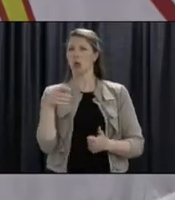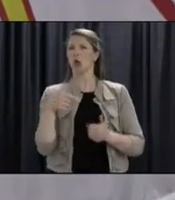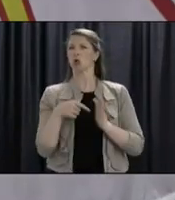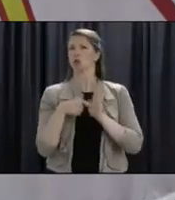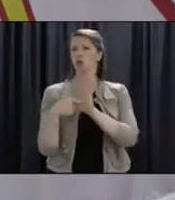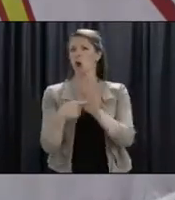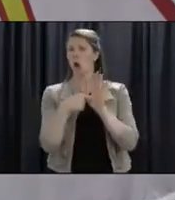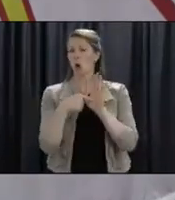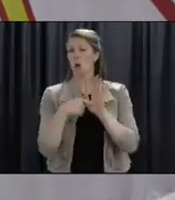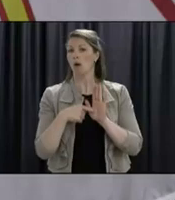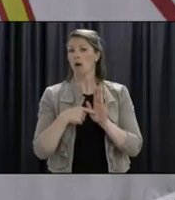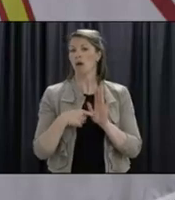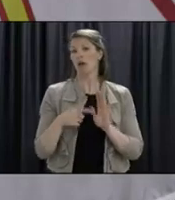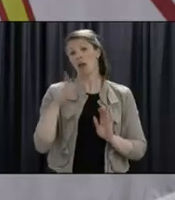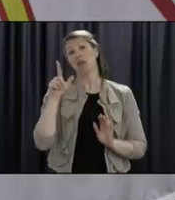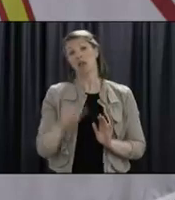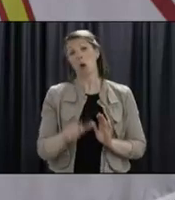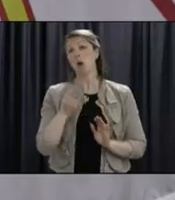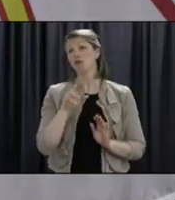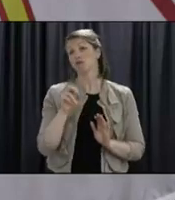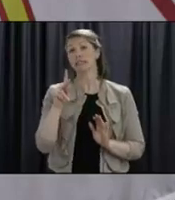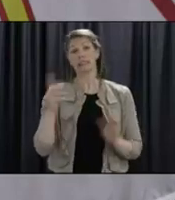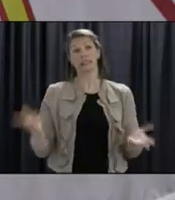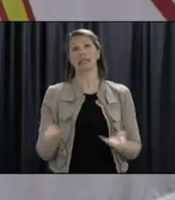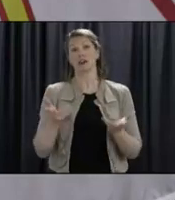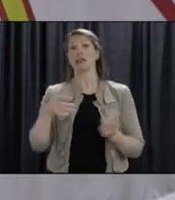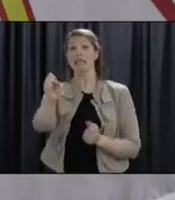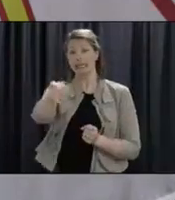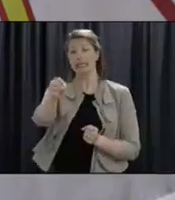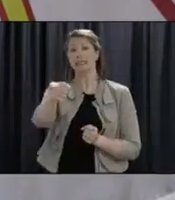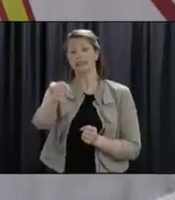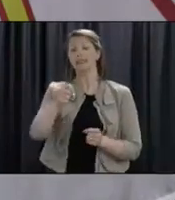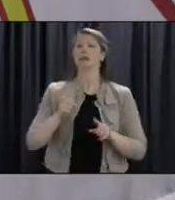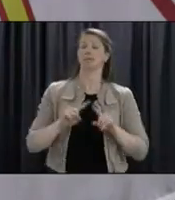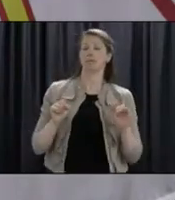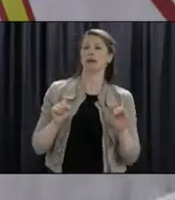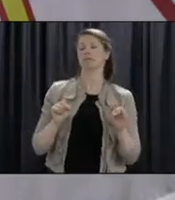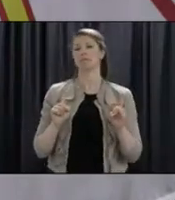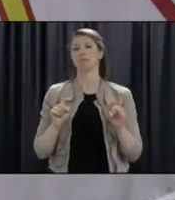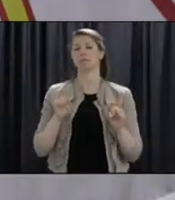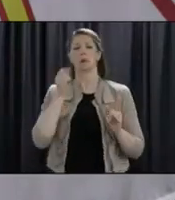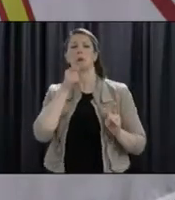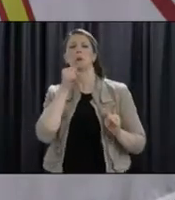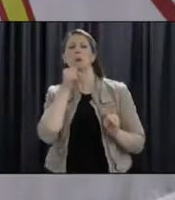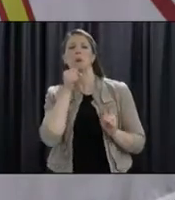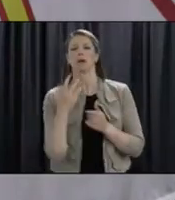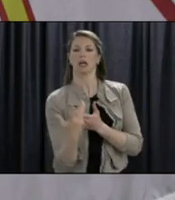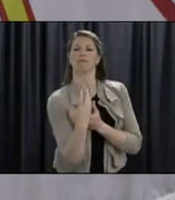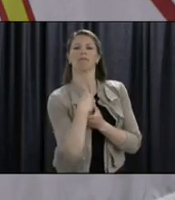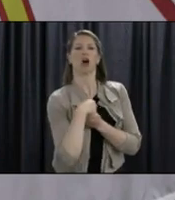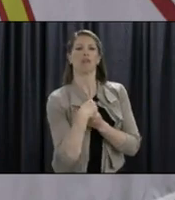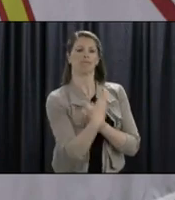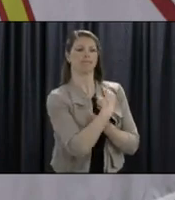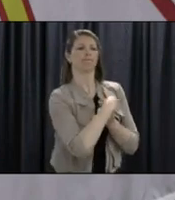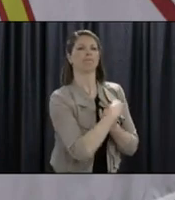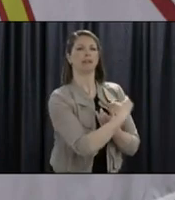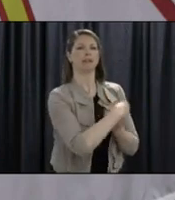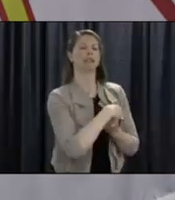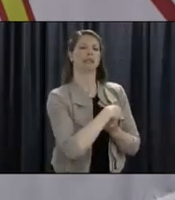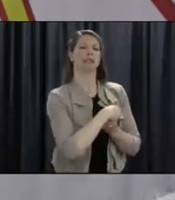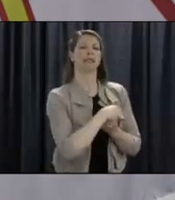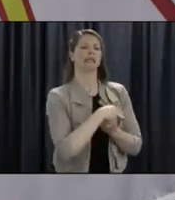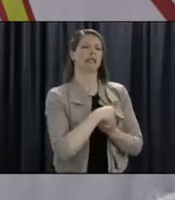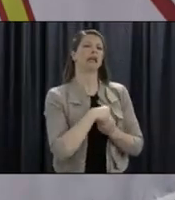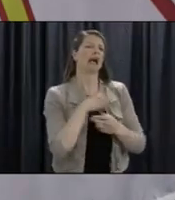the way to getting that visit in place is important, you know, as you make your decision of those people that you want to expand to. So there's always touch